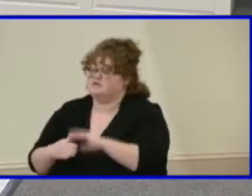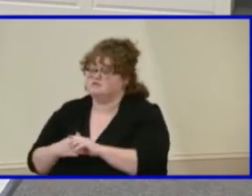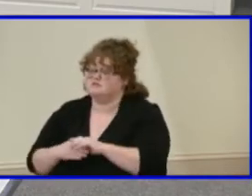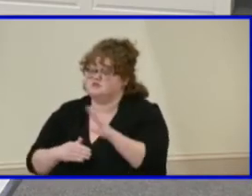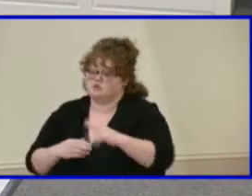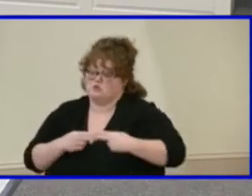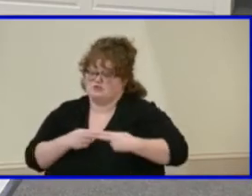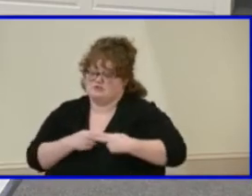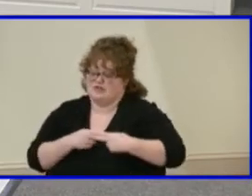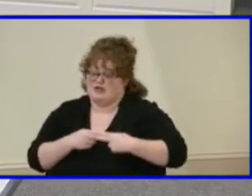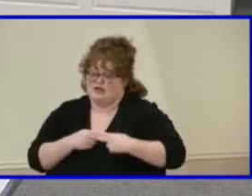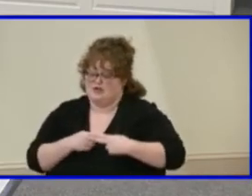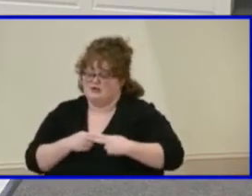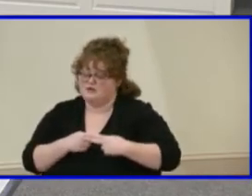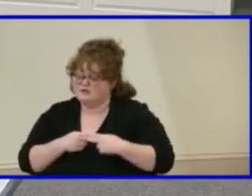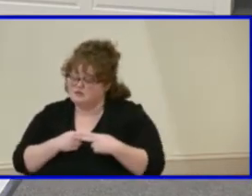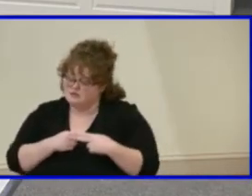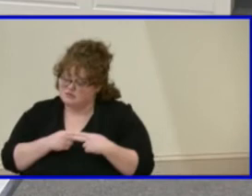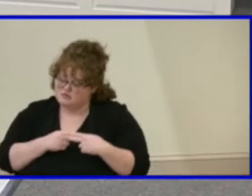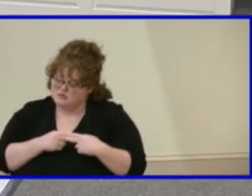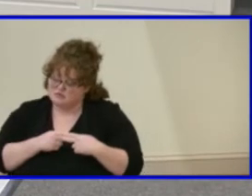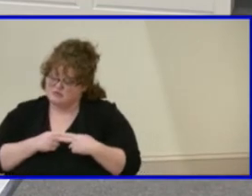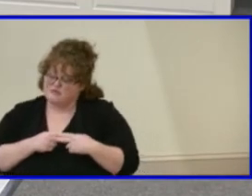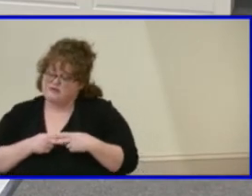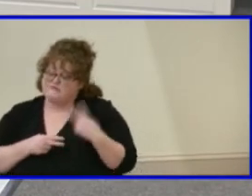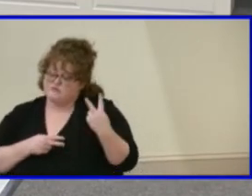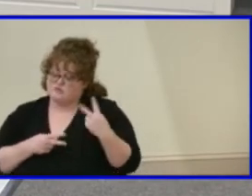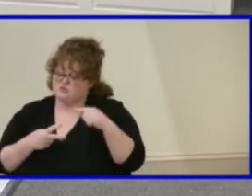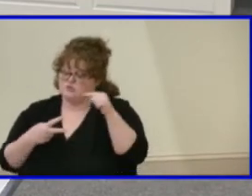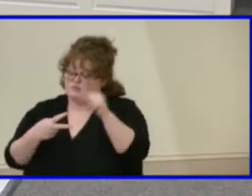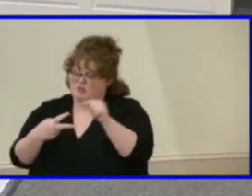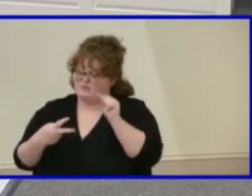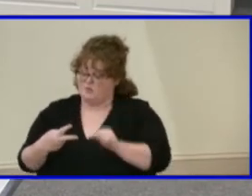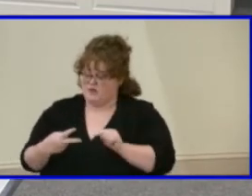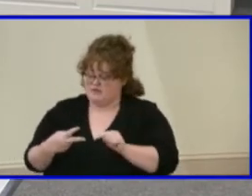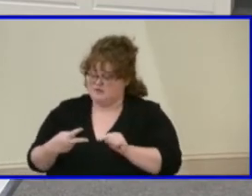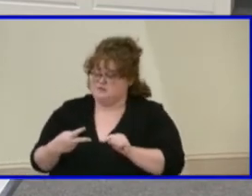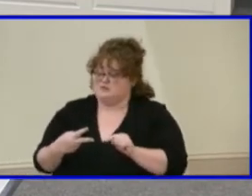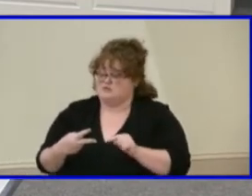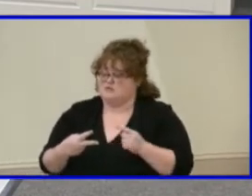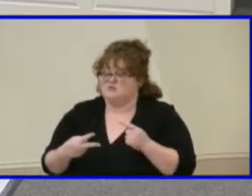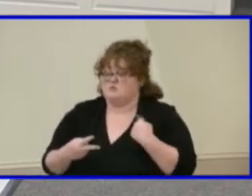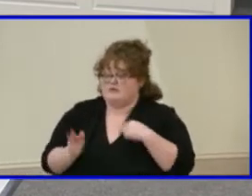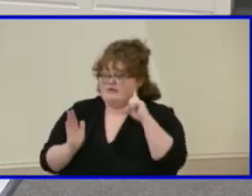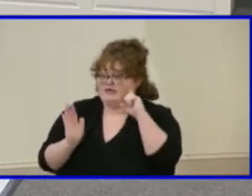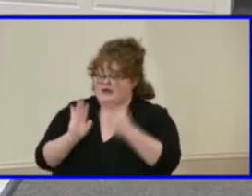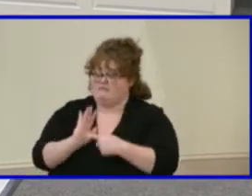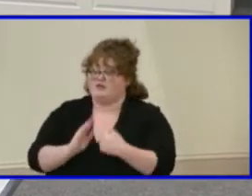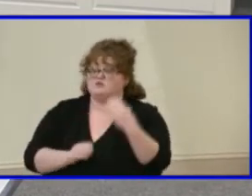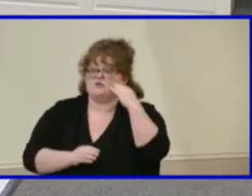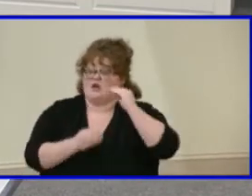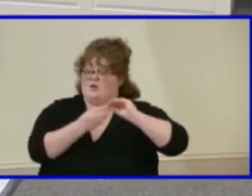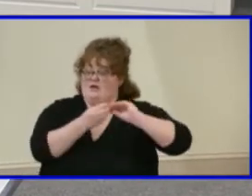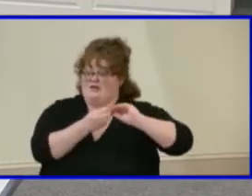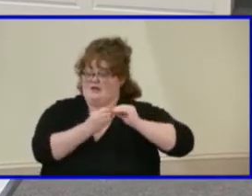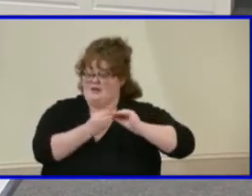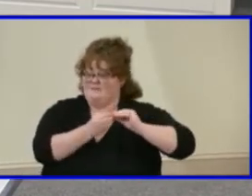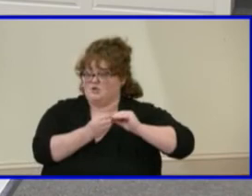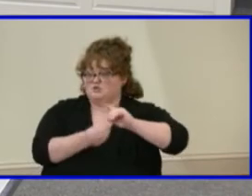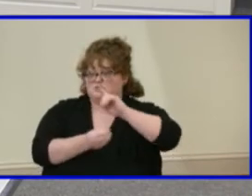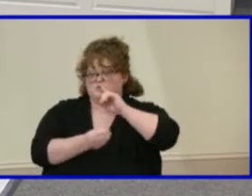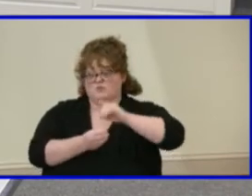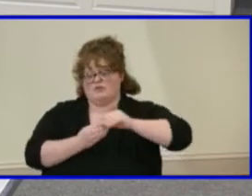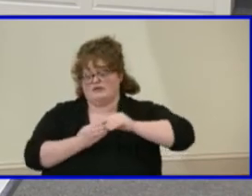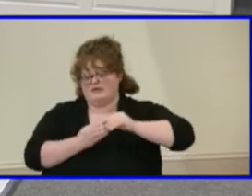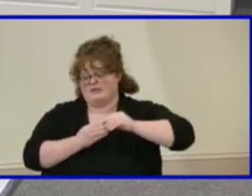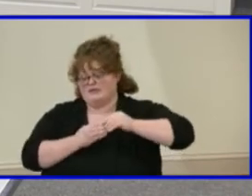CPS growth opportunities. You have two bullet points that are identified, right? And so we know that the numbers drive the